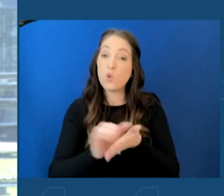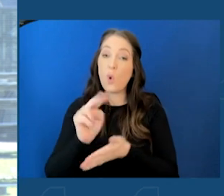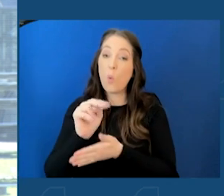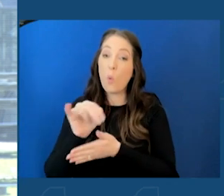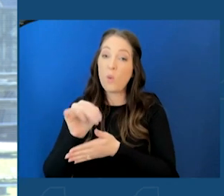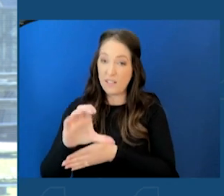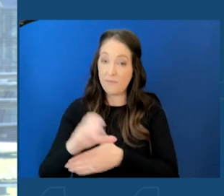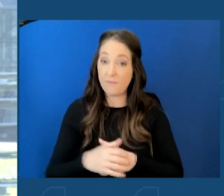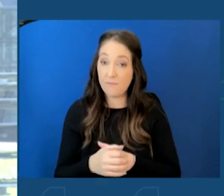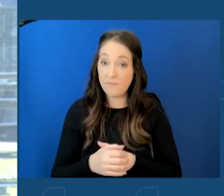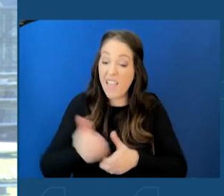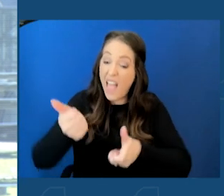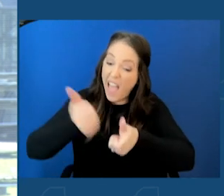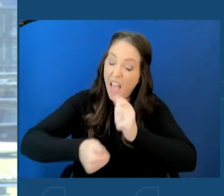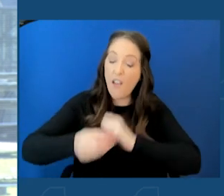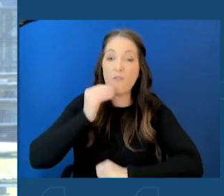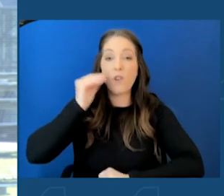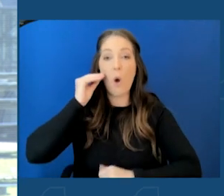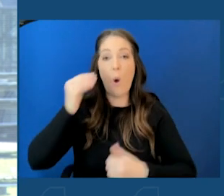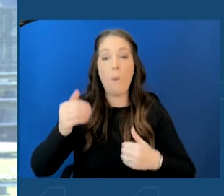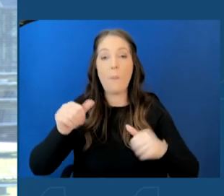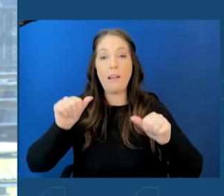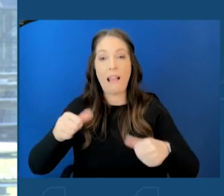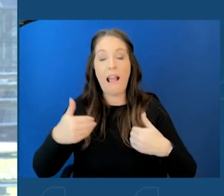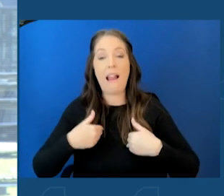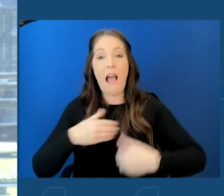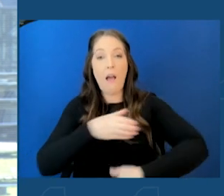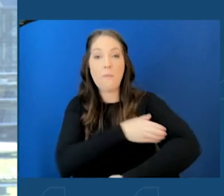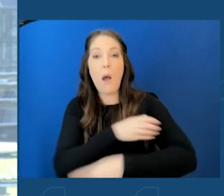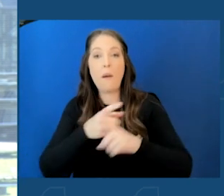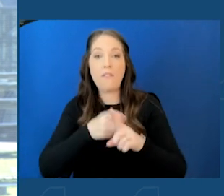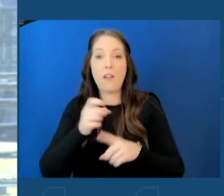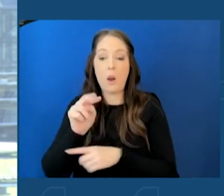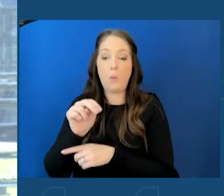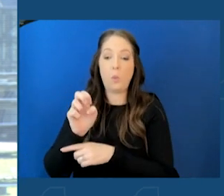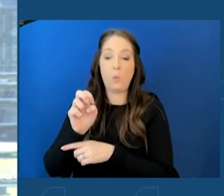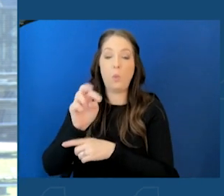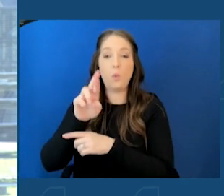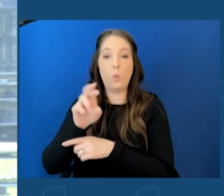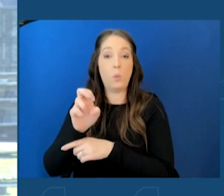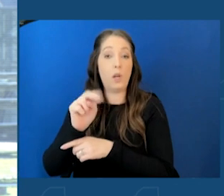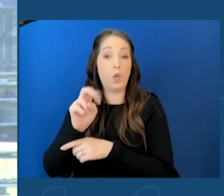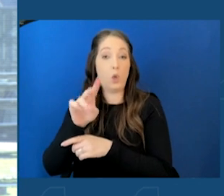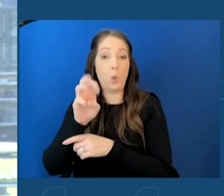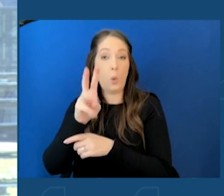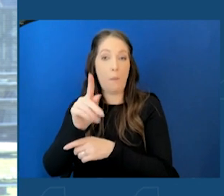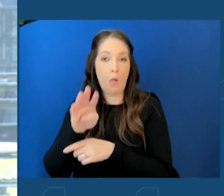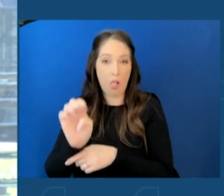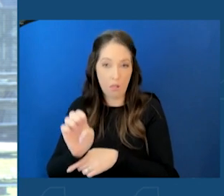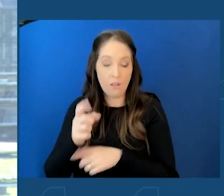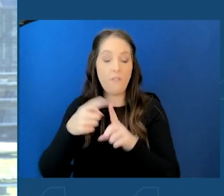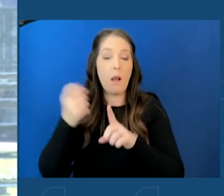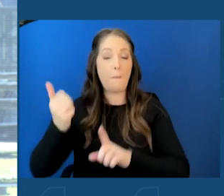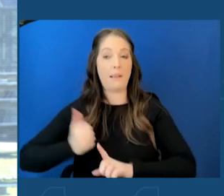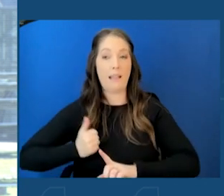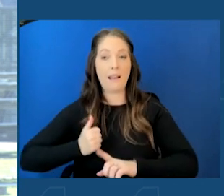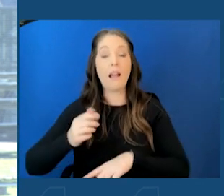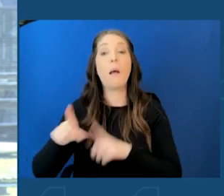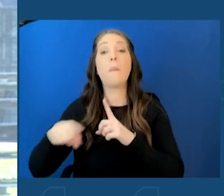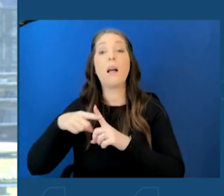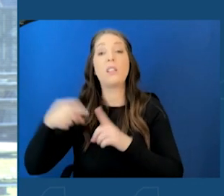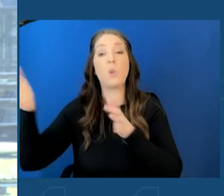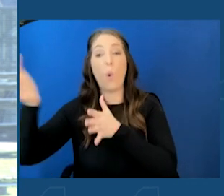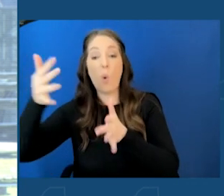can receive its power source for renewables coming down from the hydroelectric power from Canada as well as our wind and solar farms. And so